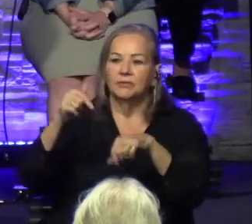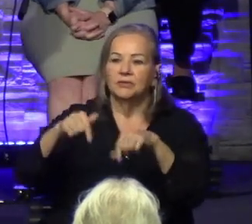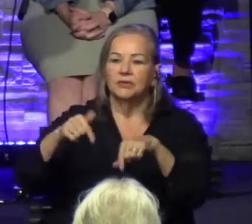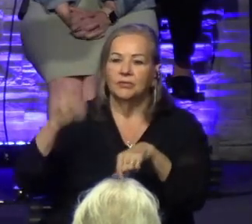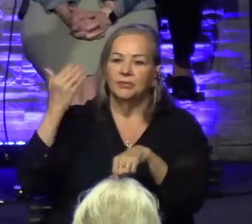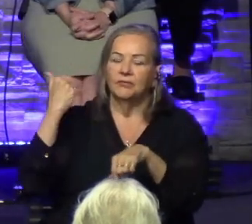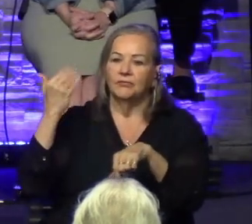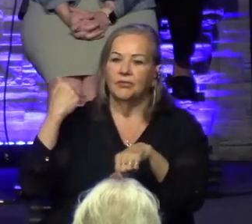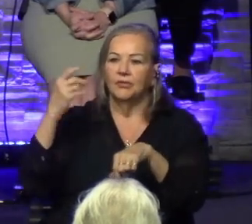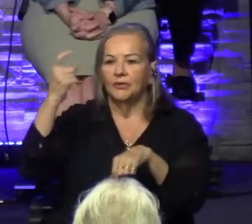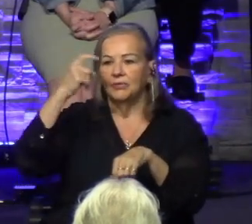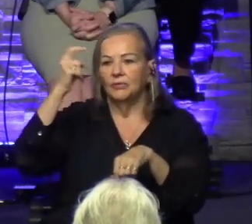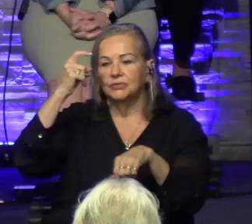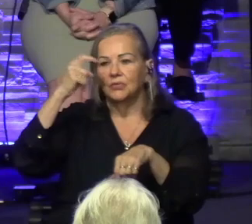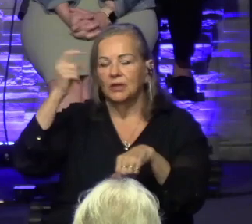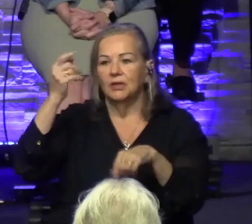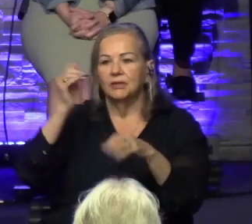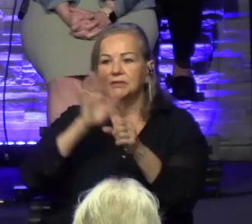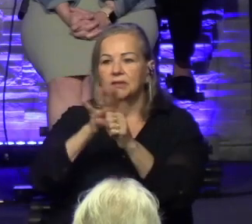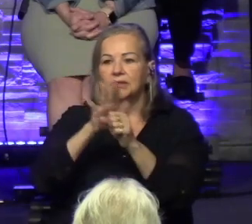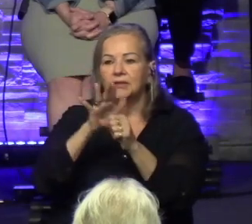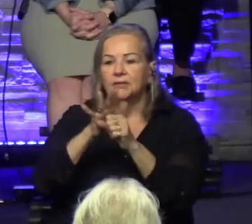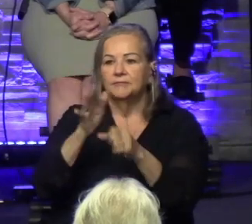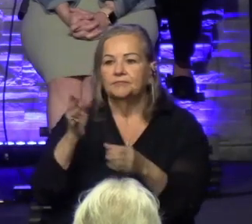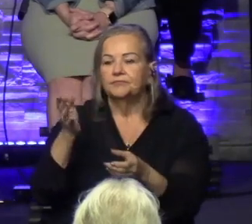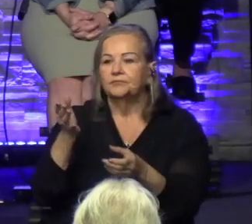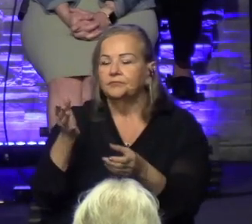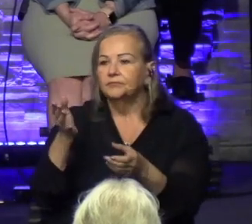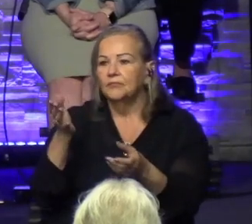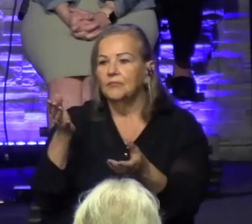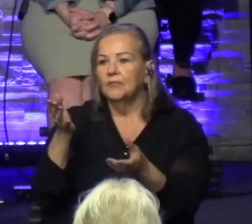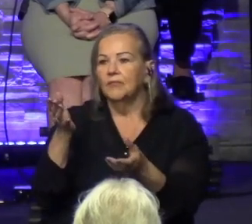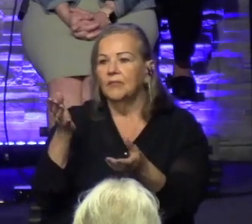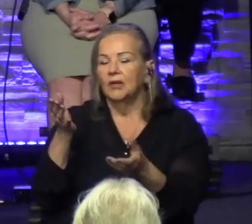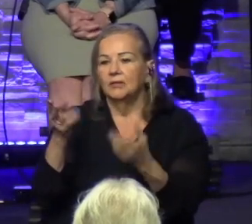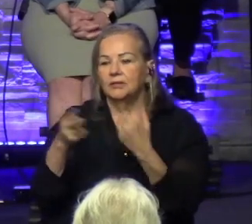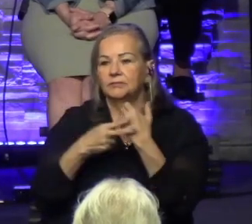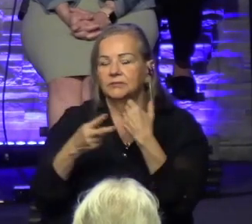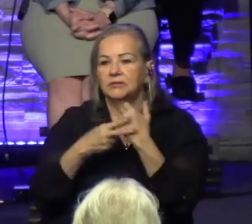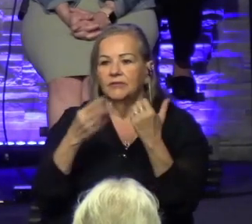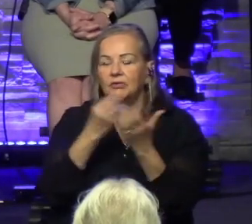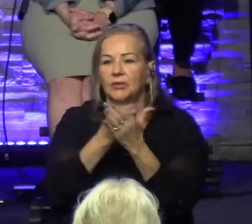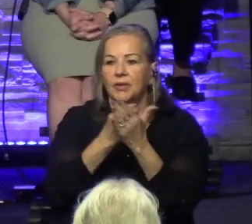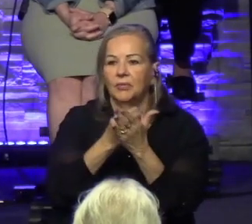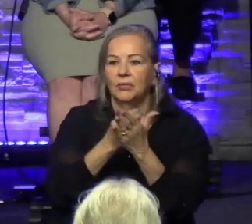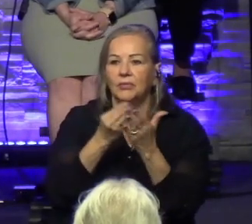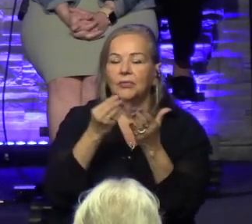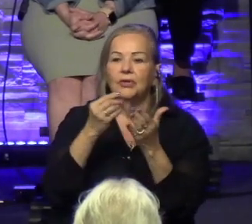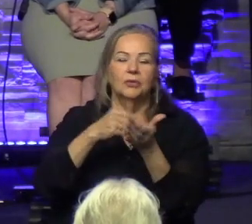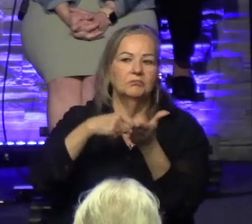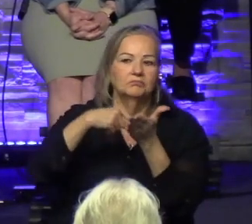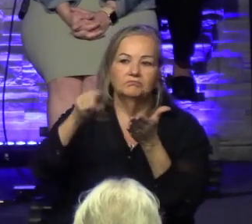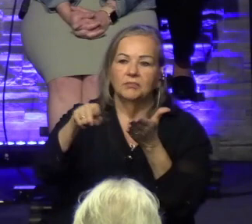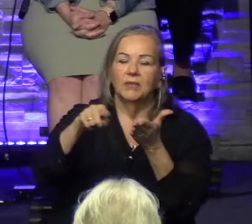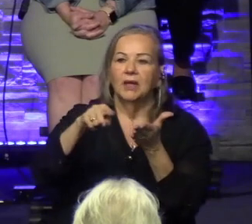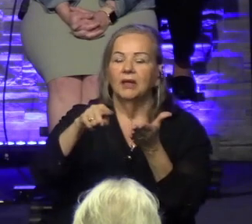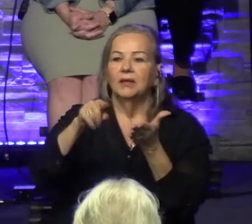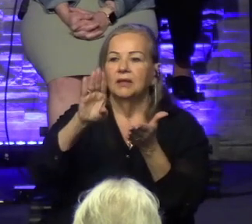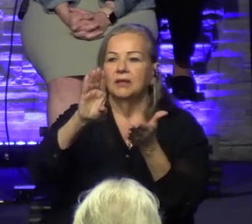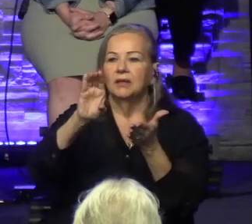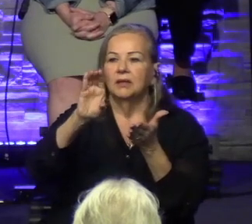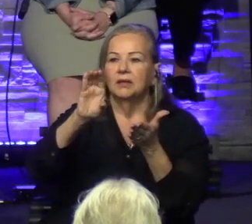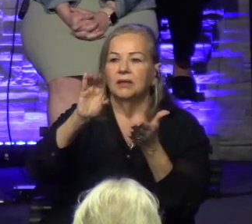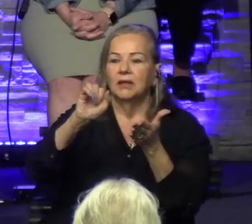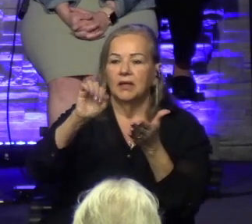enough and had built up a nest egg that we were able to do all the renovations. We in cash for it. We didn't have to borrow any money or change anything.